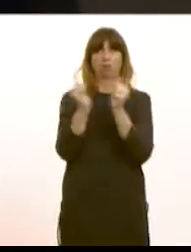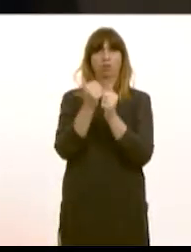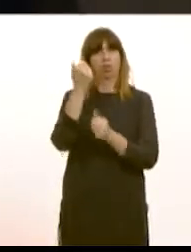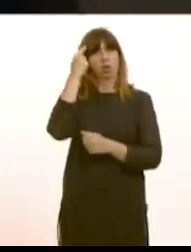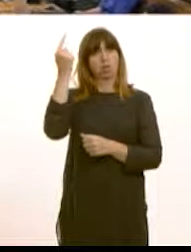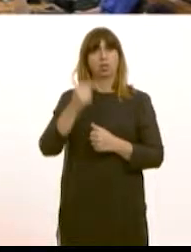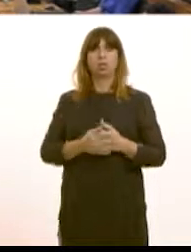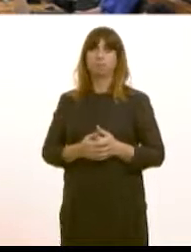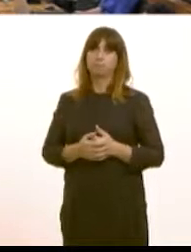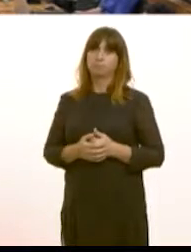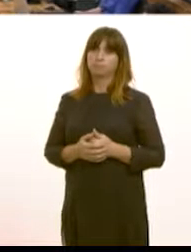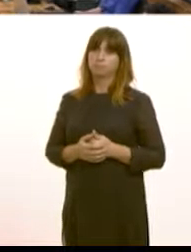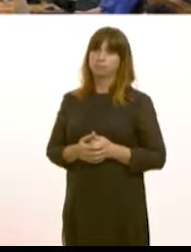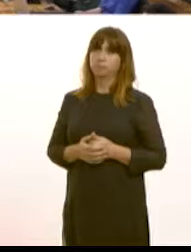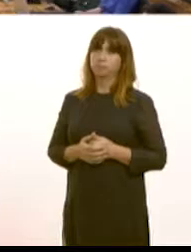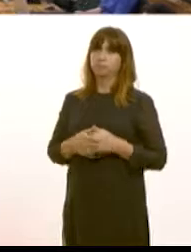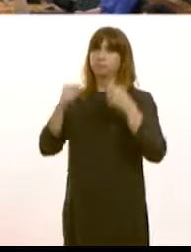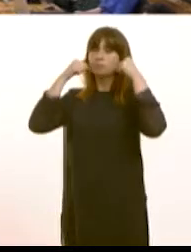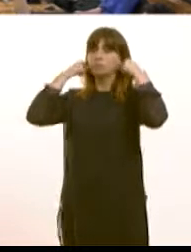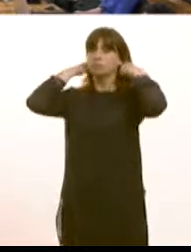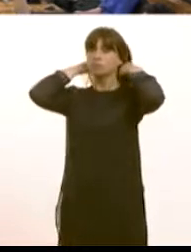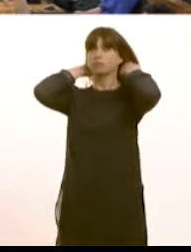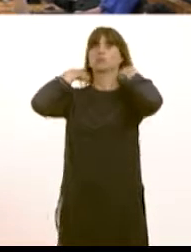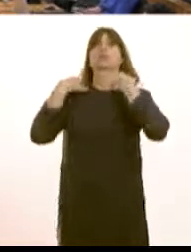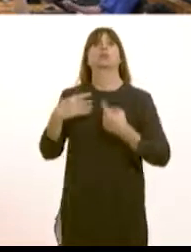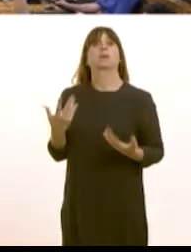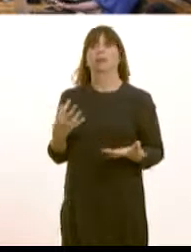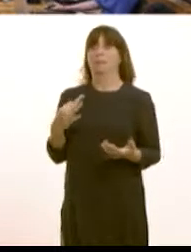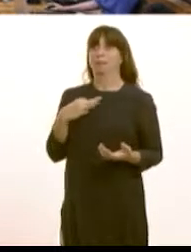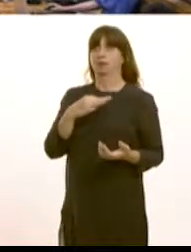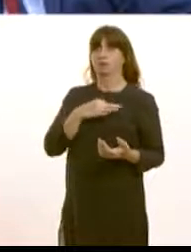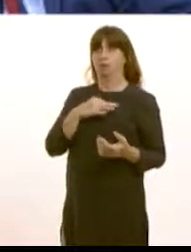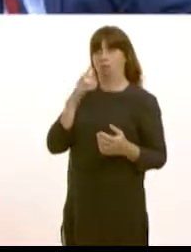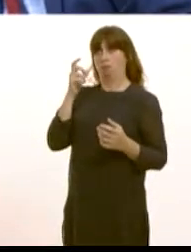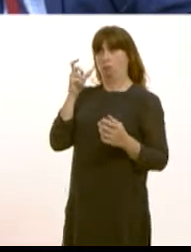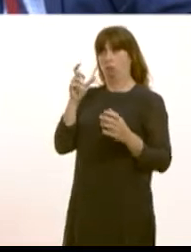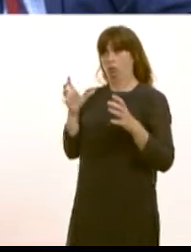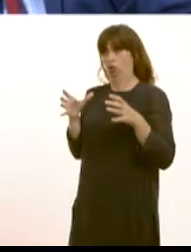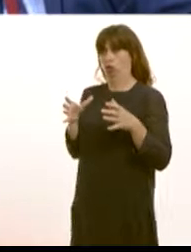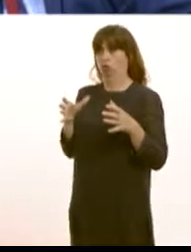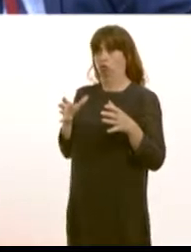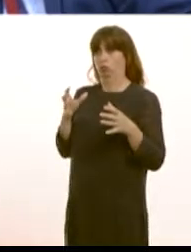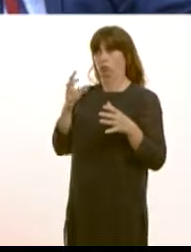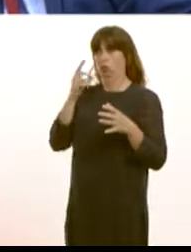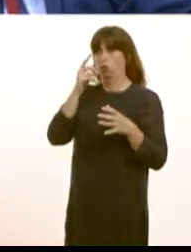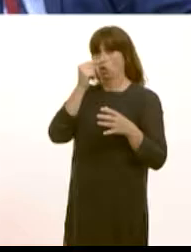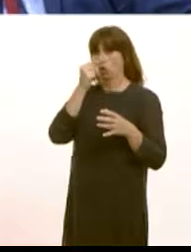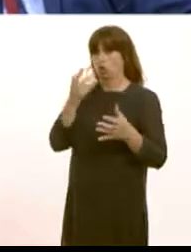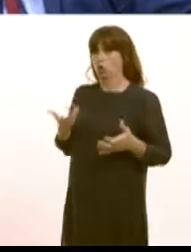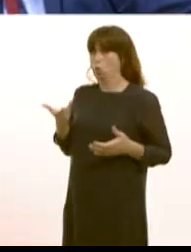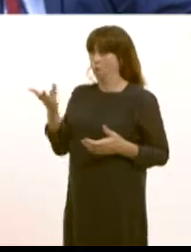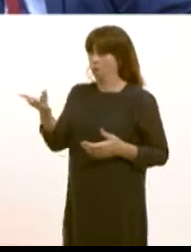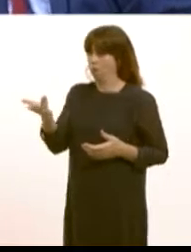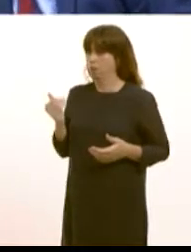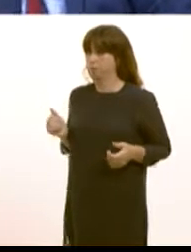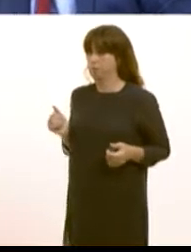but we're open to any suggestions what's important of course that any medical school can give the full opportunity of training to a student this is one issue of